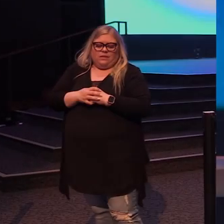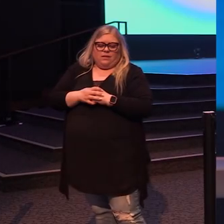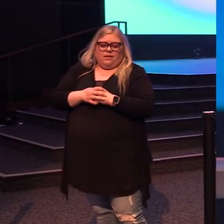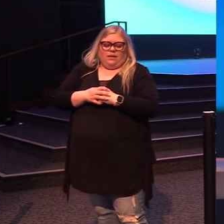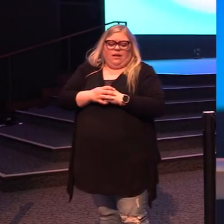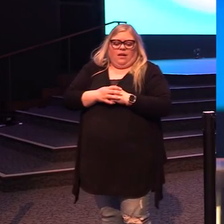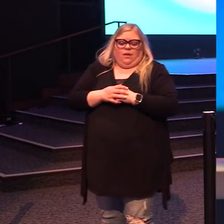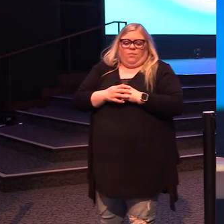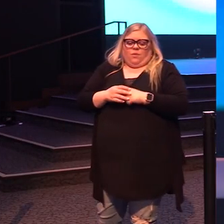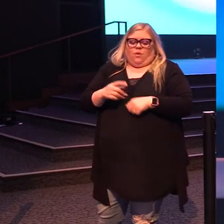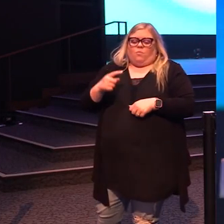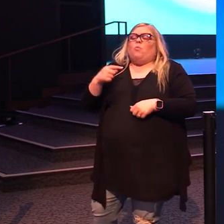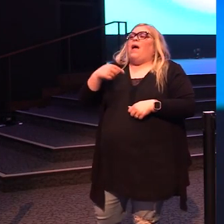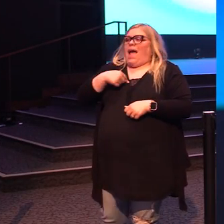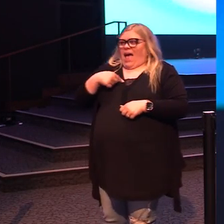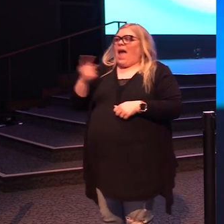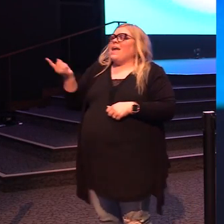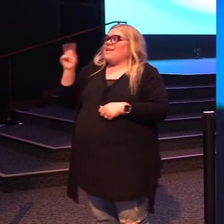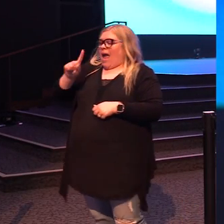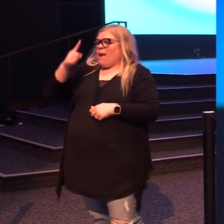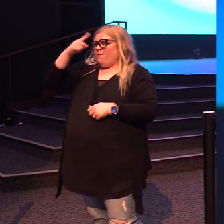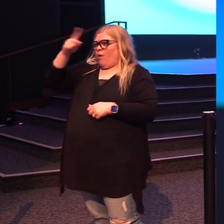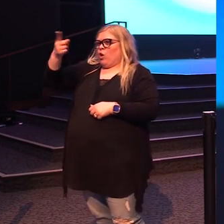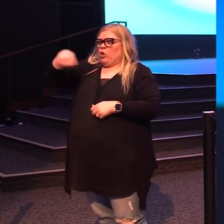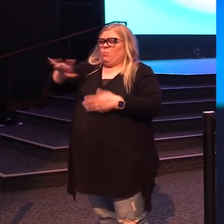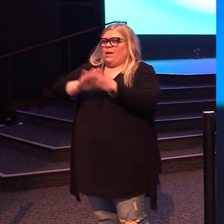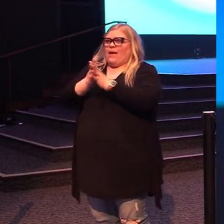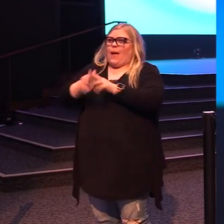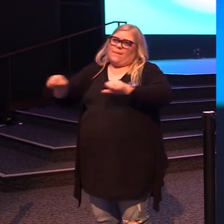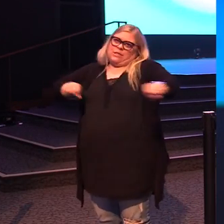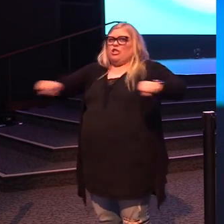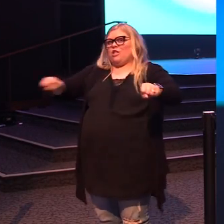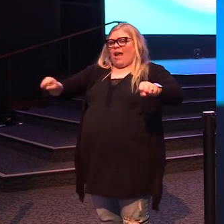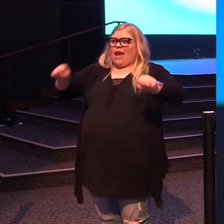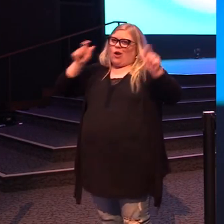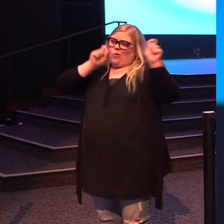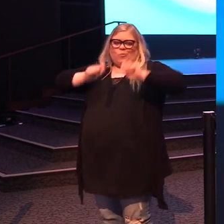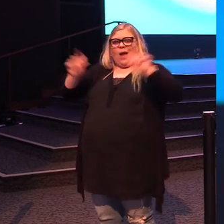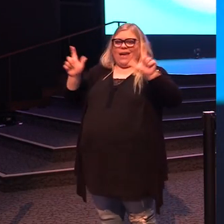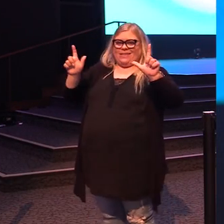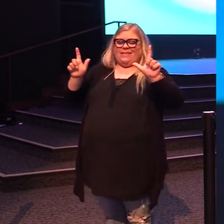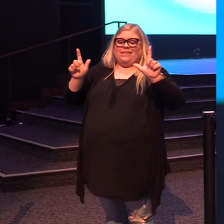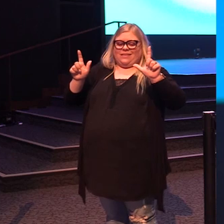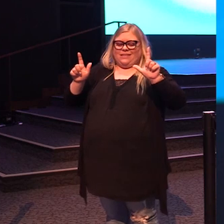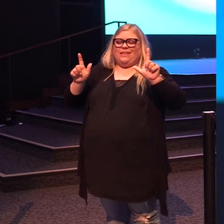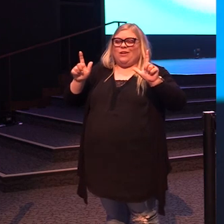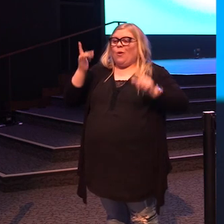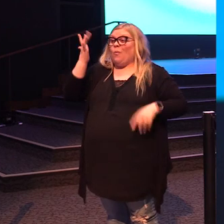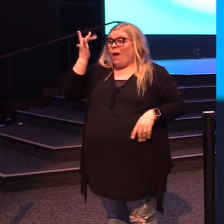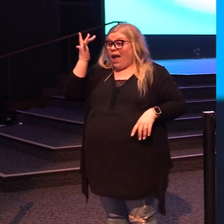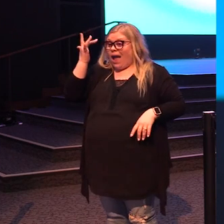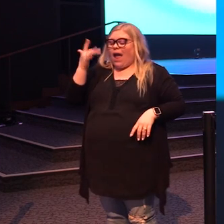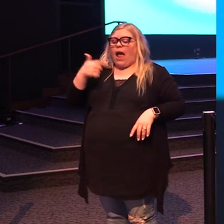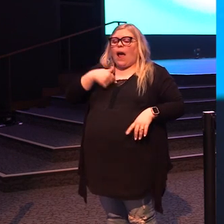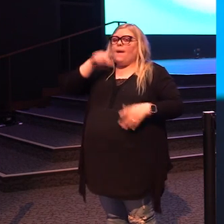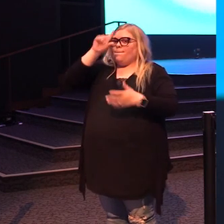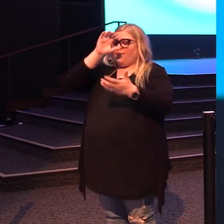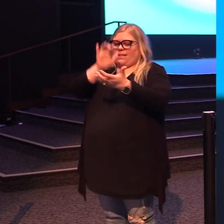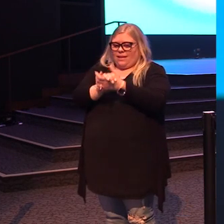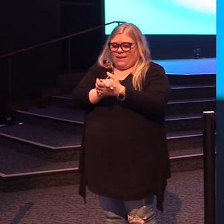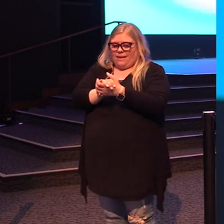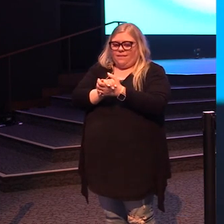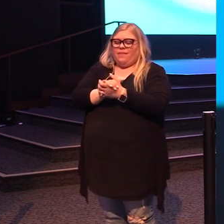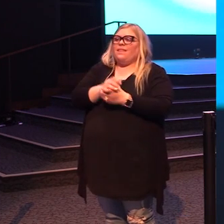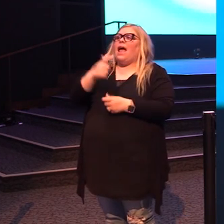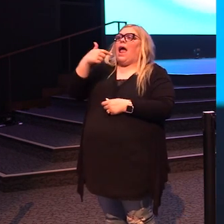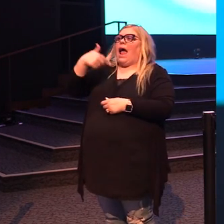I did come to shake you up today. I did come to wake you up today because I really believe I'm on an assignment